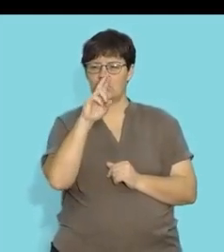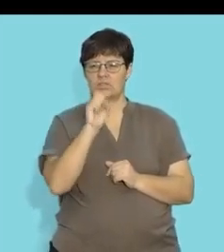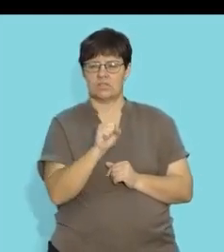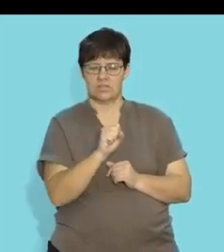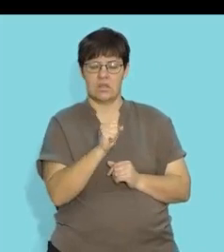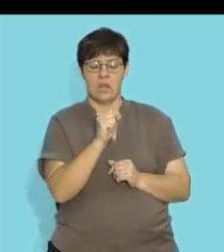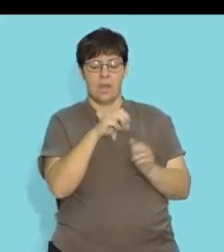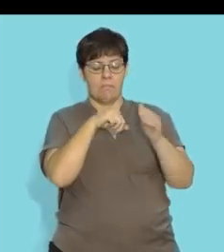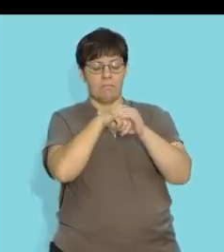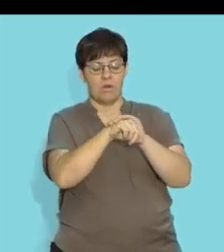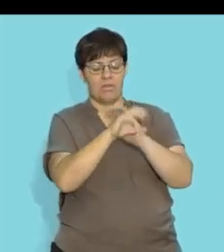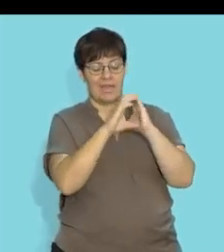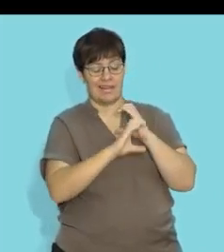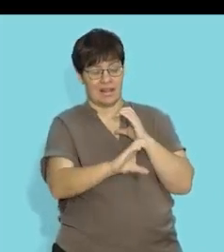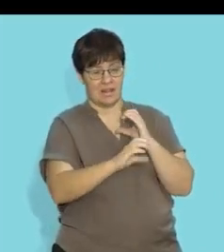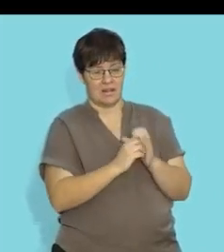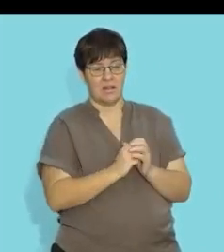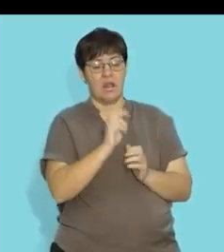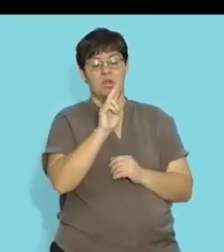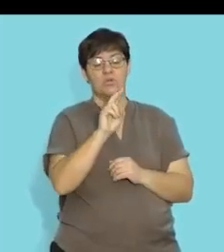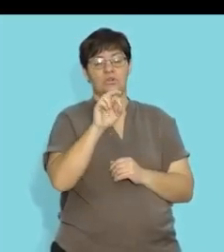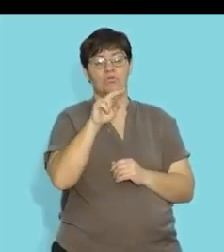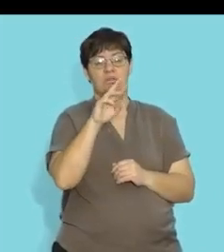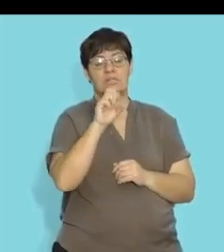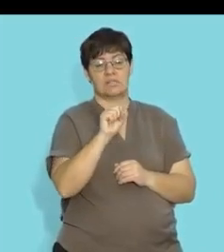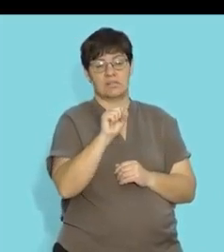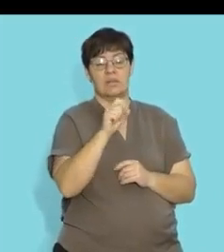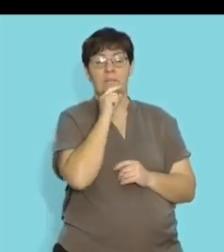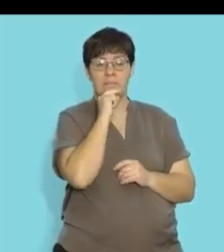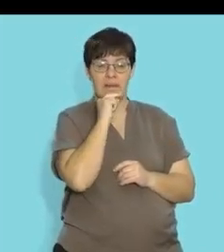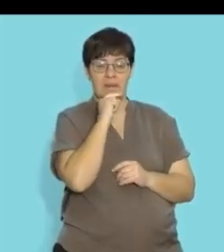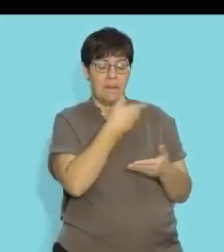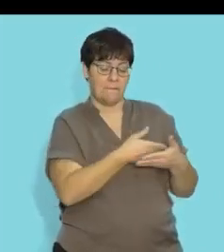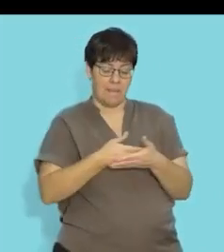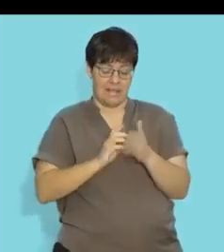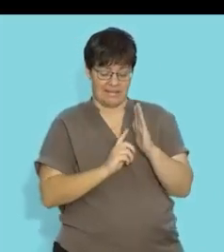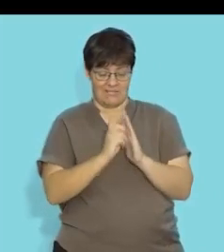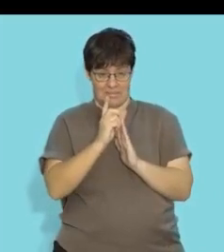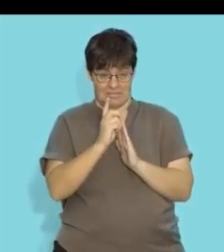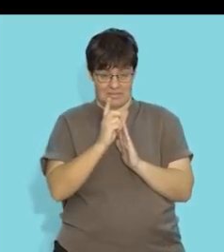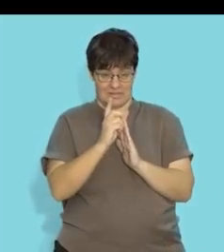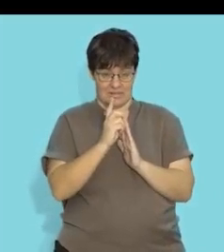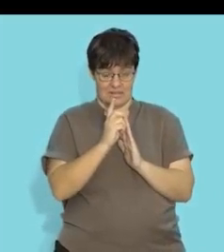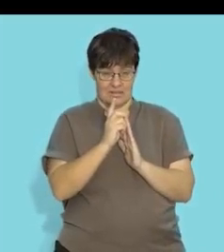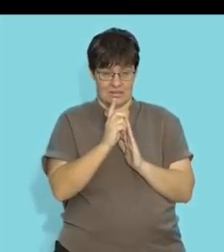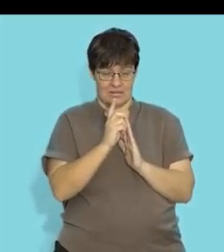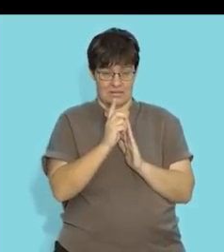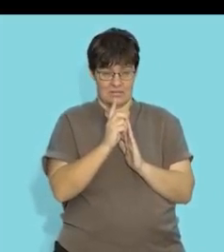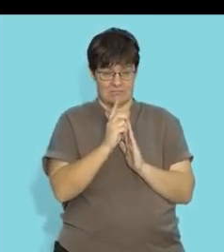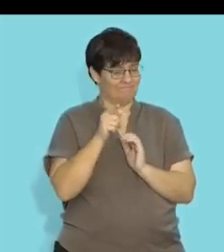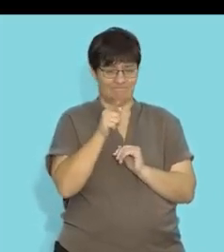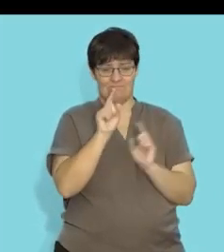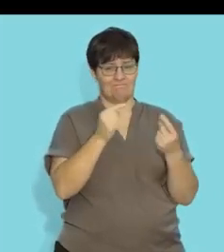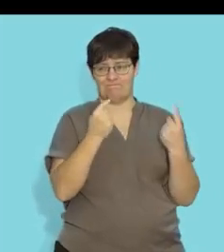says birth canal and so the uterus is the structure in which the baby develops during gestation so it's certainly not the